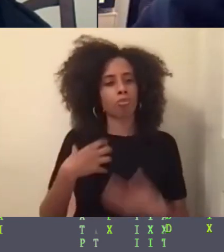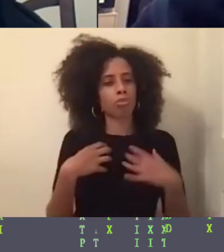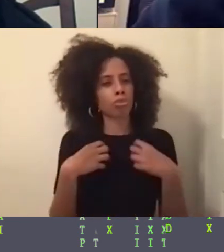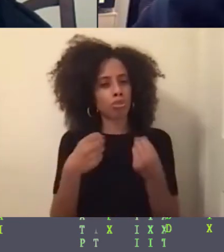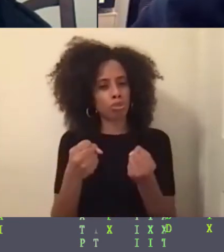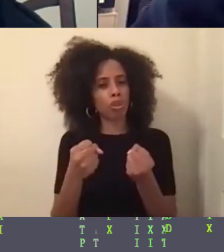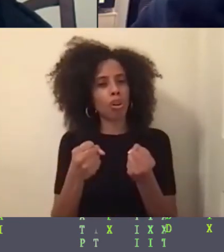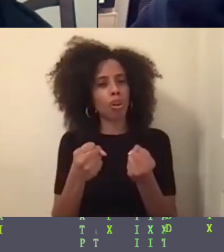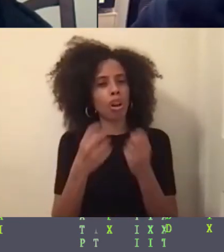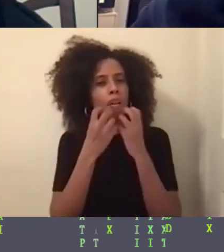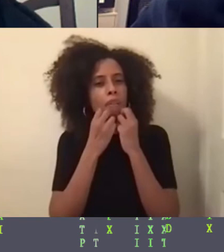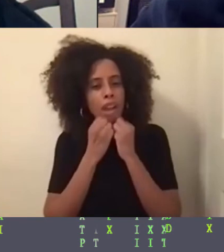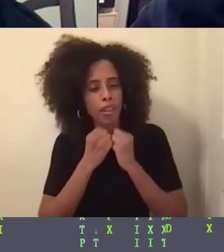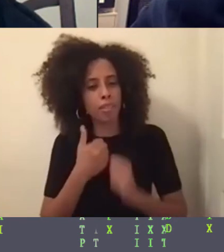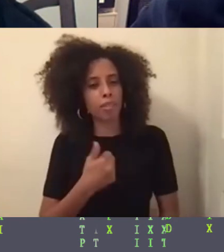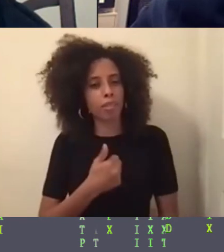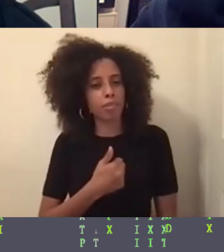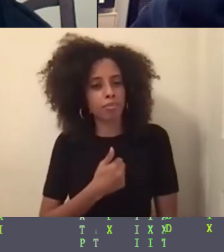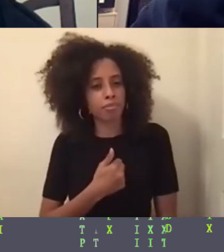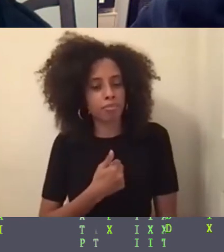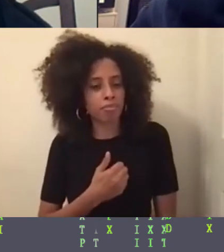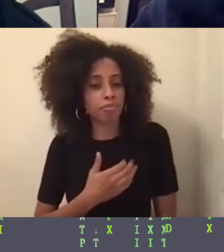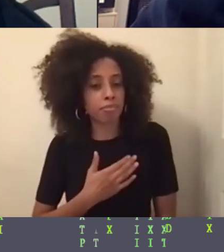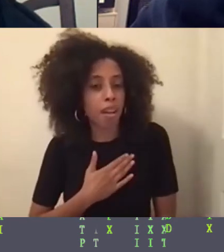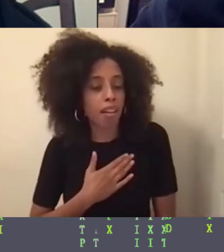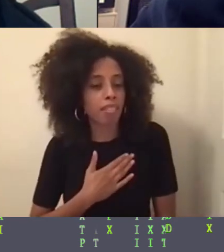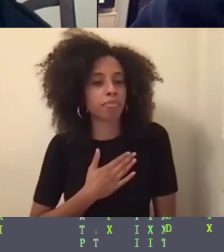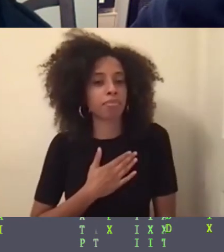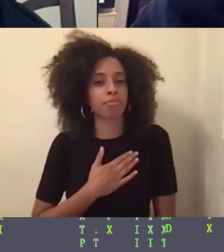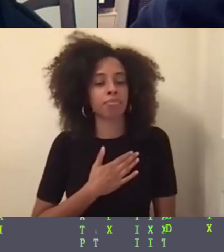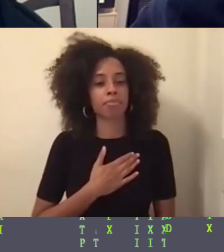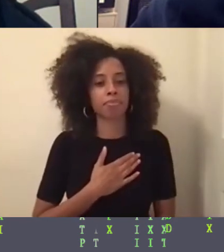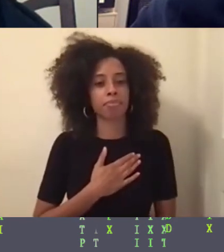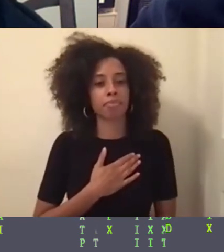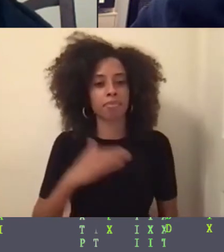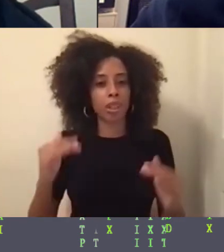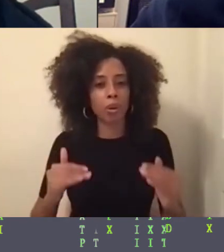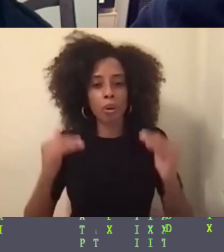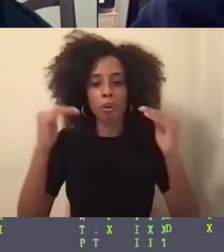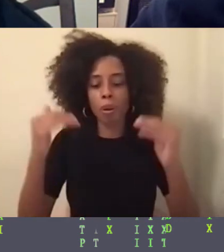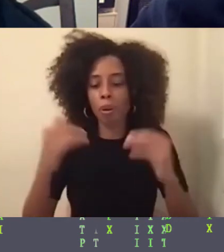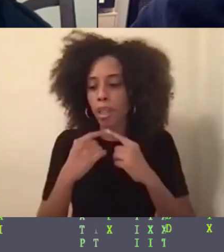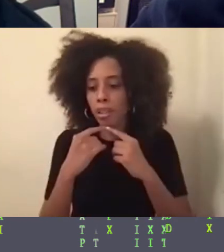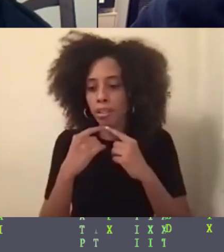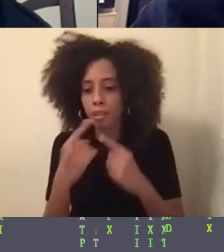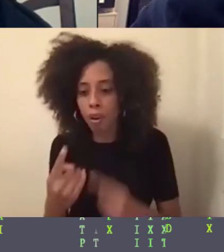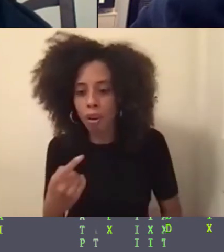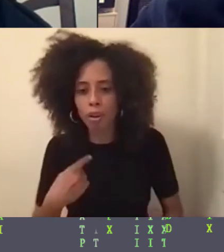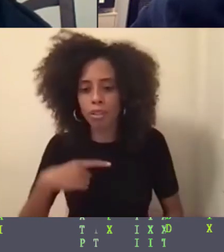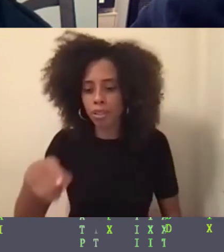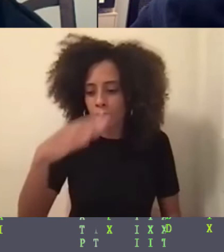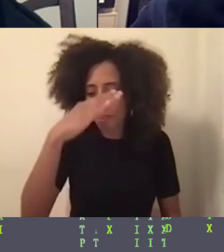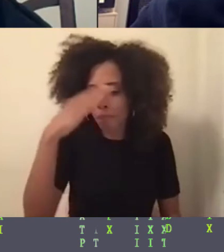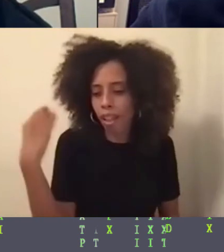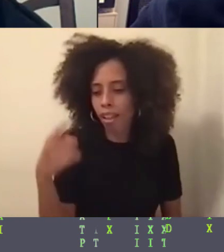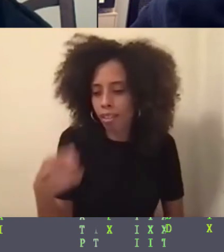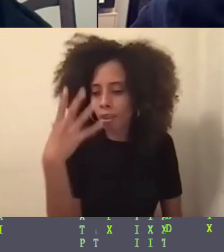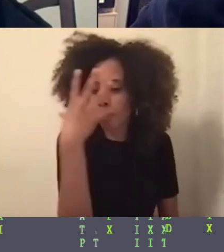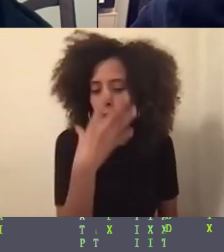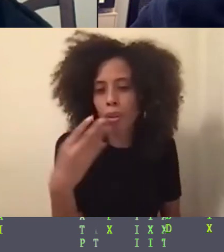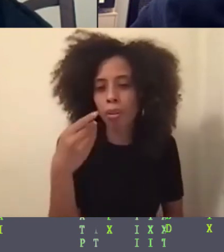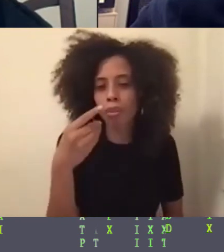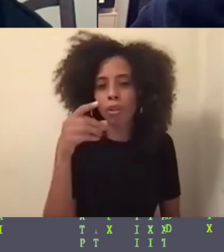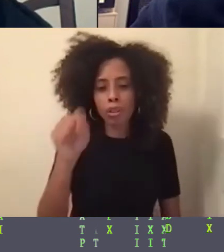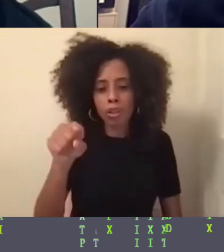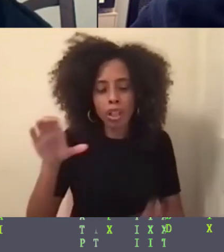Um, you know, being told growing up being told, like, you're black is beautiful, you can do these things, um, that your blackness